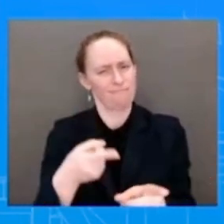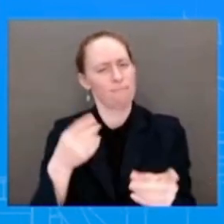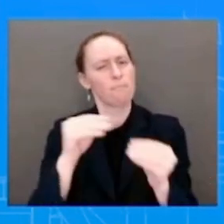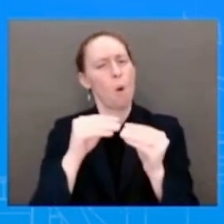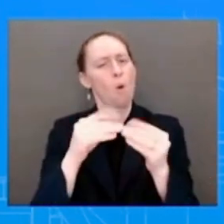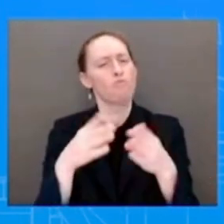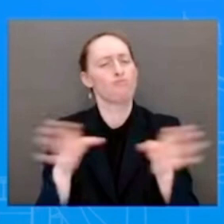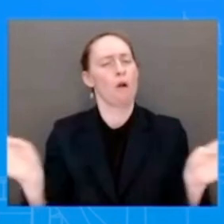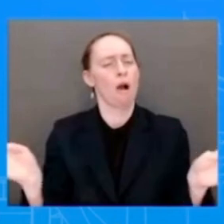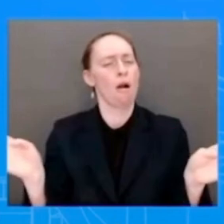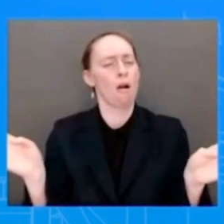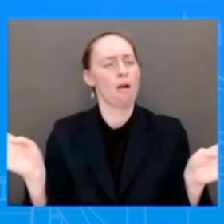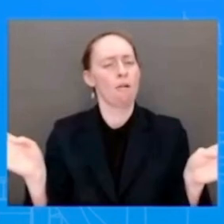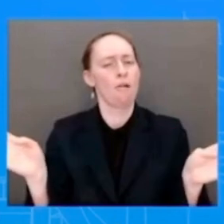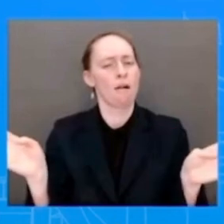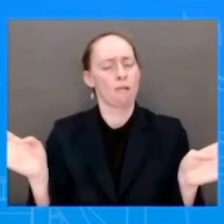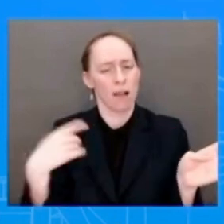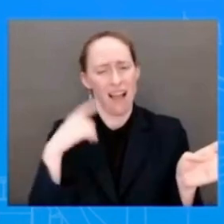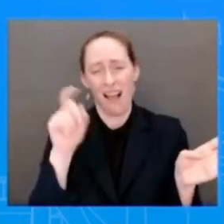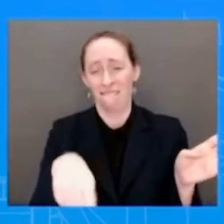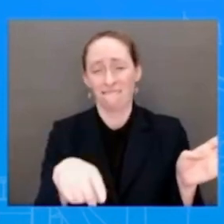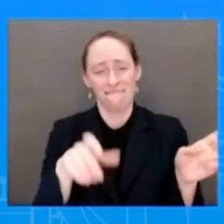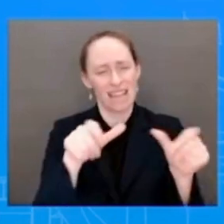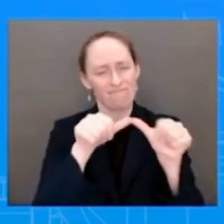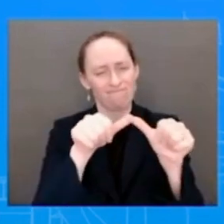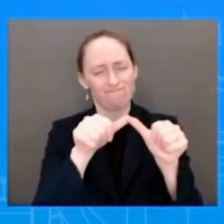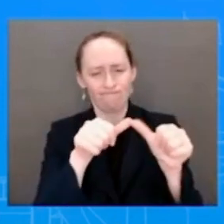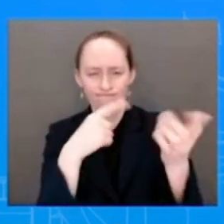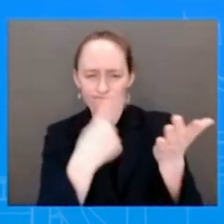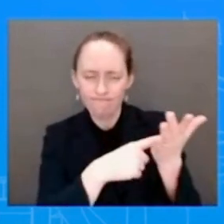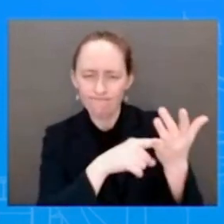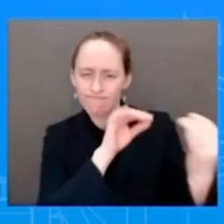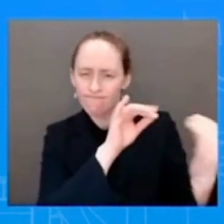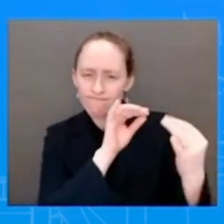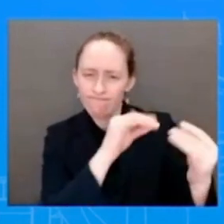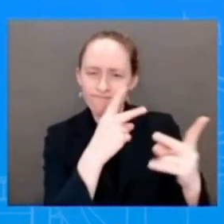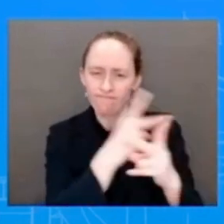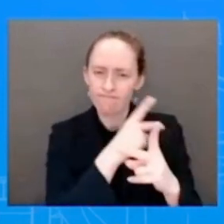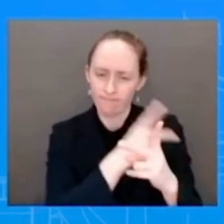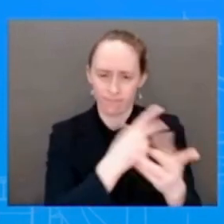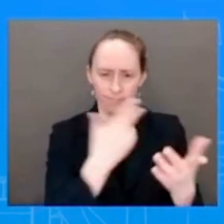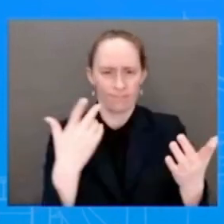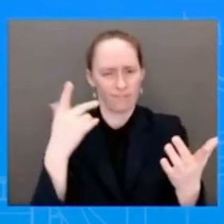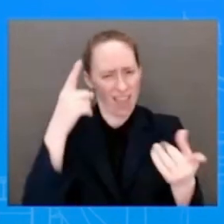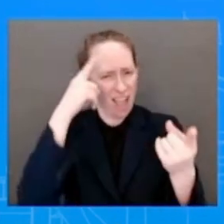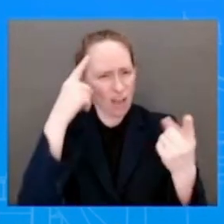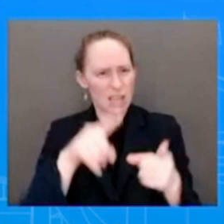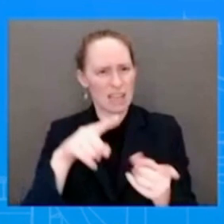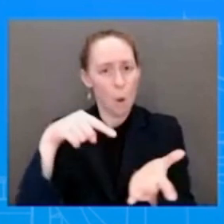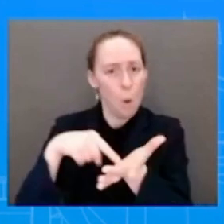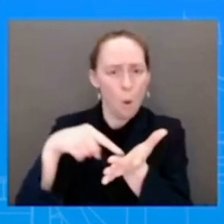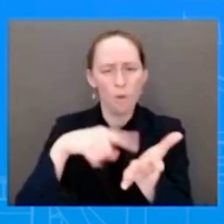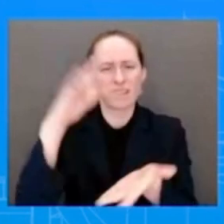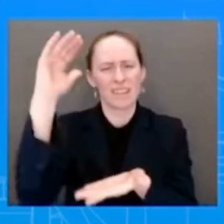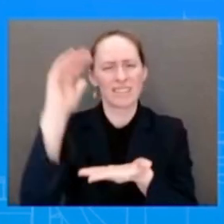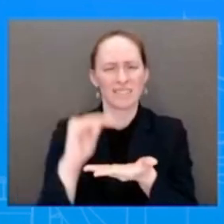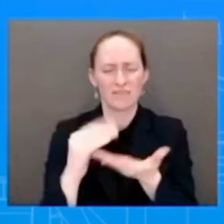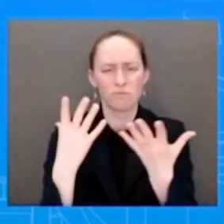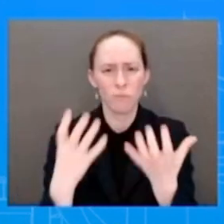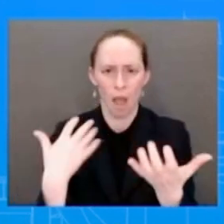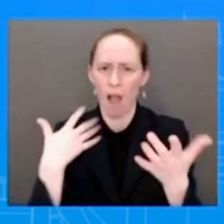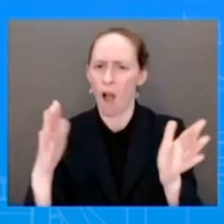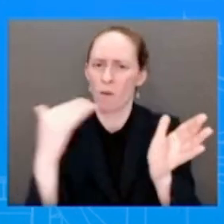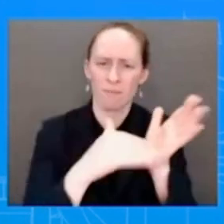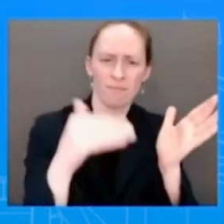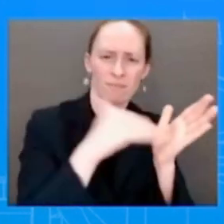to lower the deficit and what the President has done the last two years. You've heard me talk about that many times from the podium. And we have said, we have said